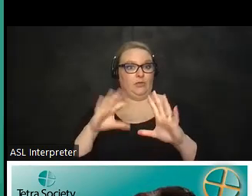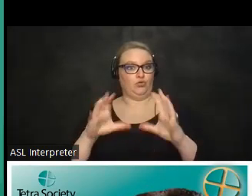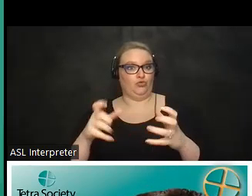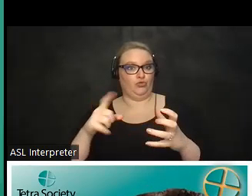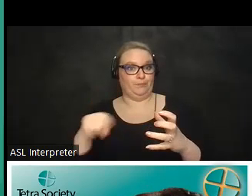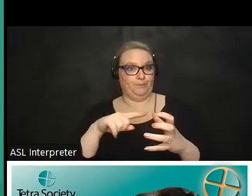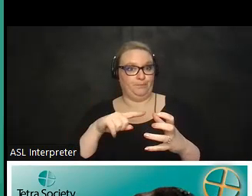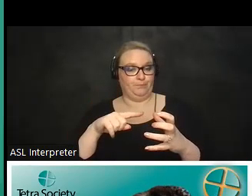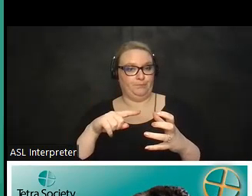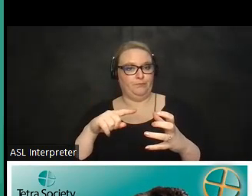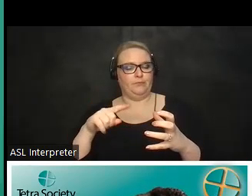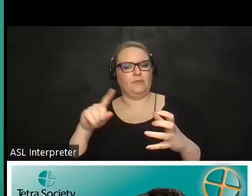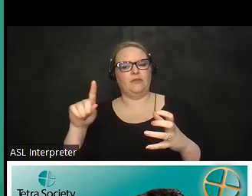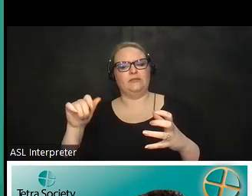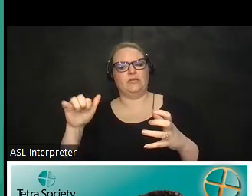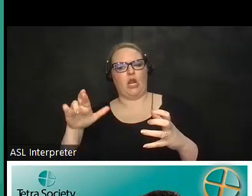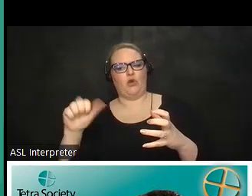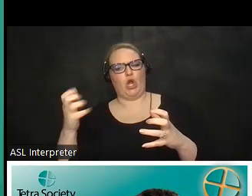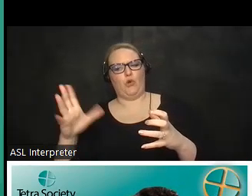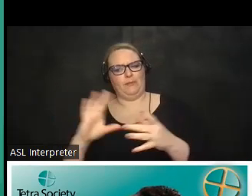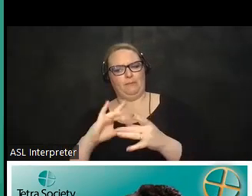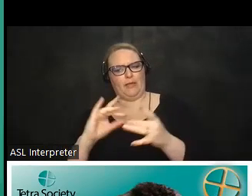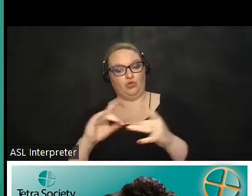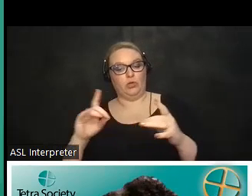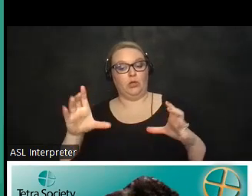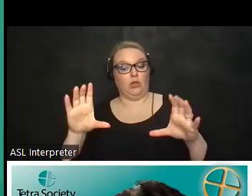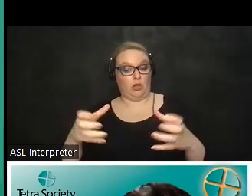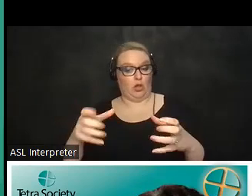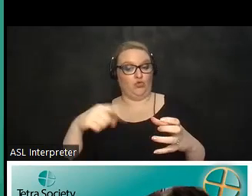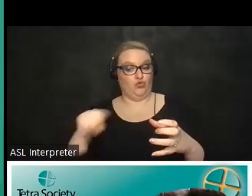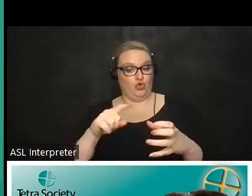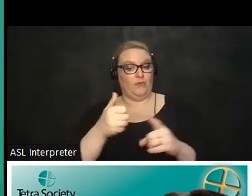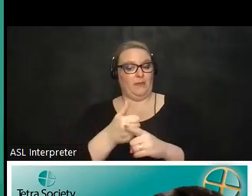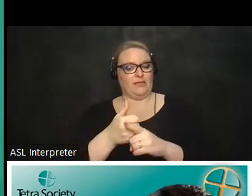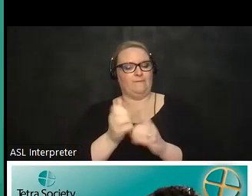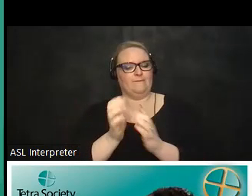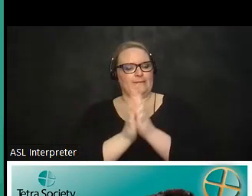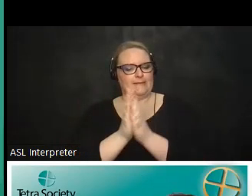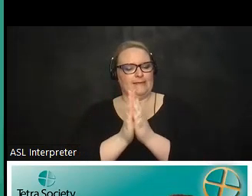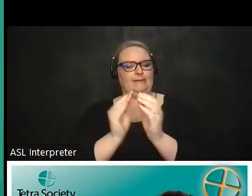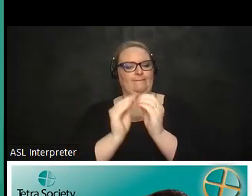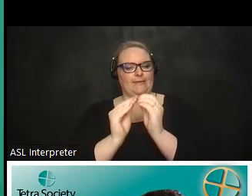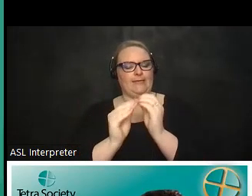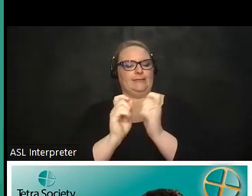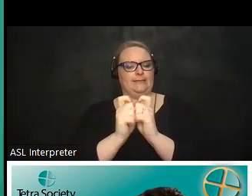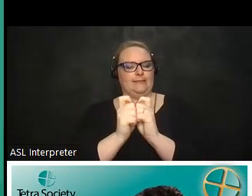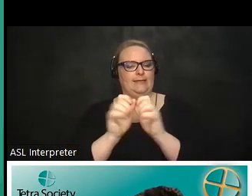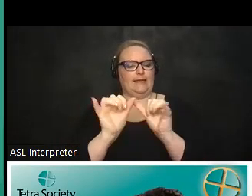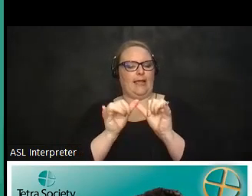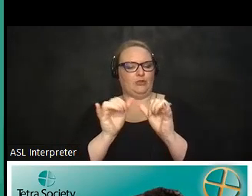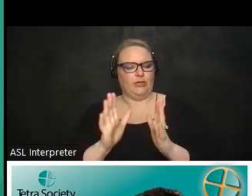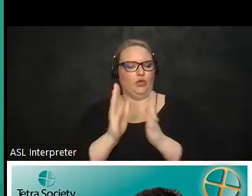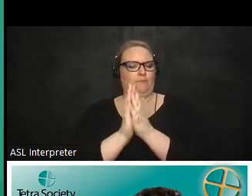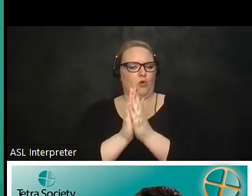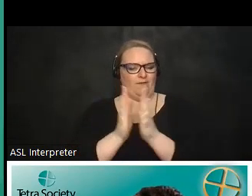zero we have mentioned before is that we're just a collective of tinkers makers carpenters engineers educators motivators